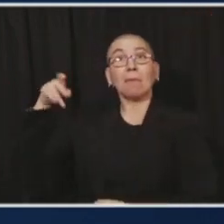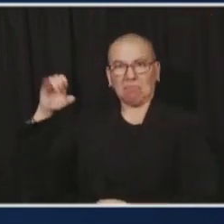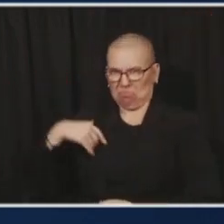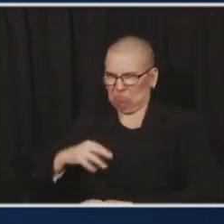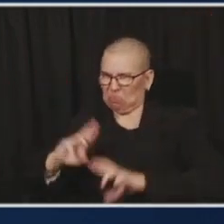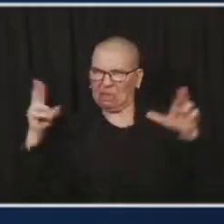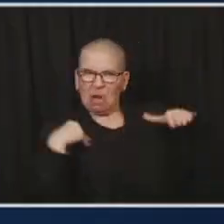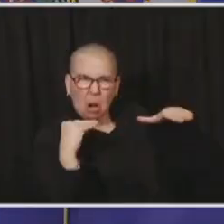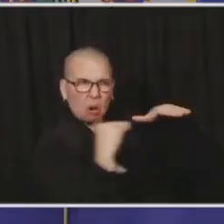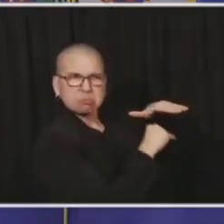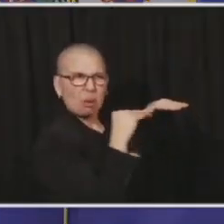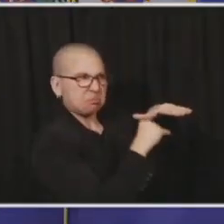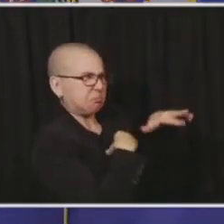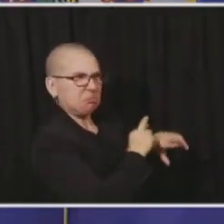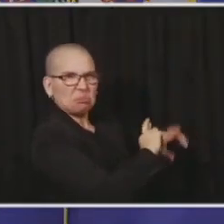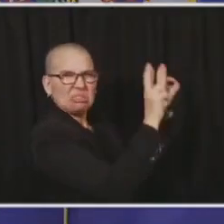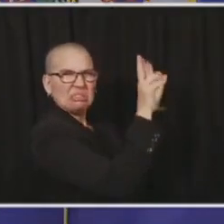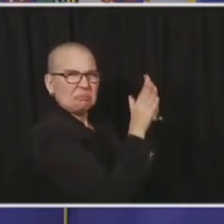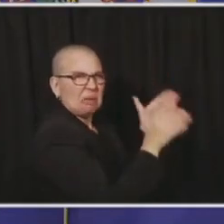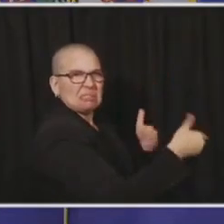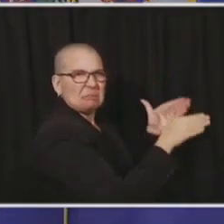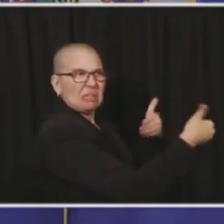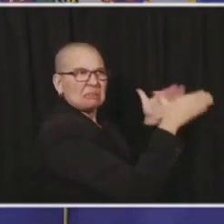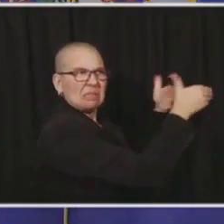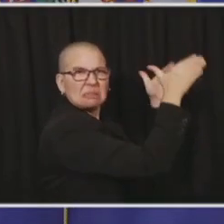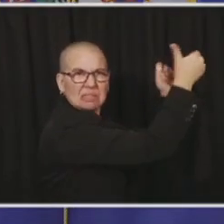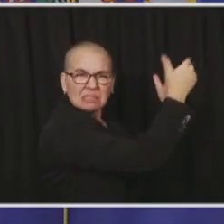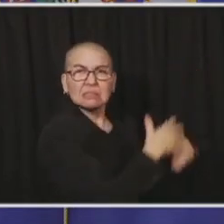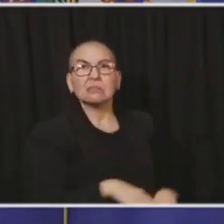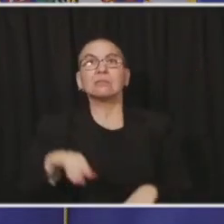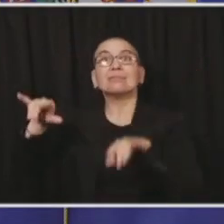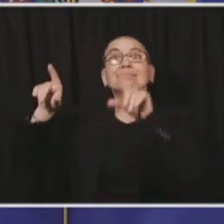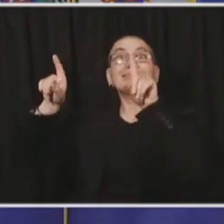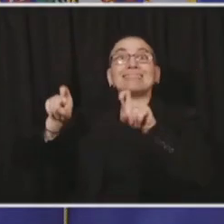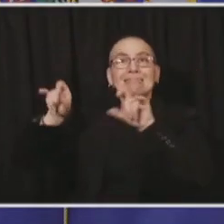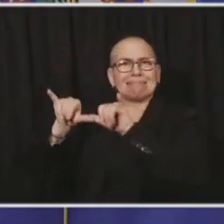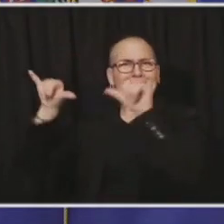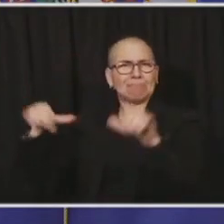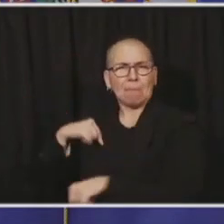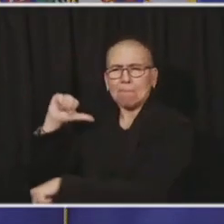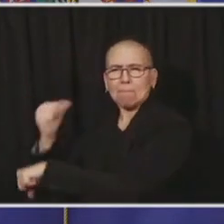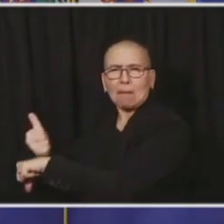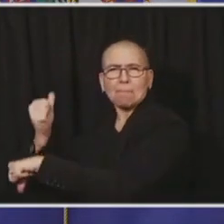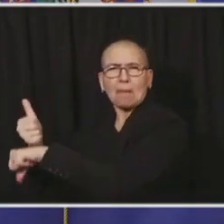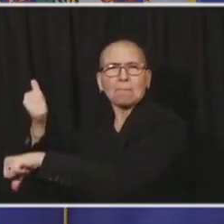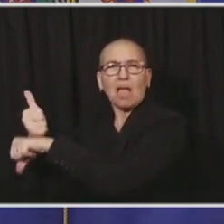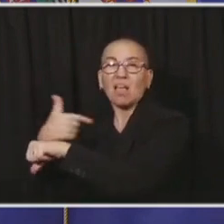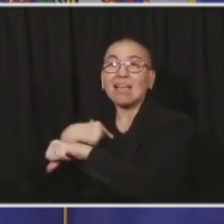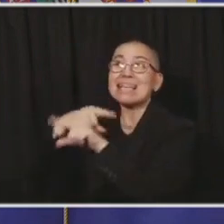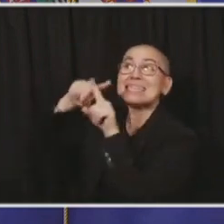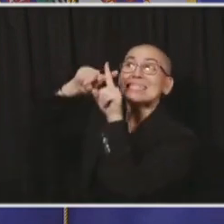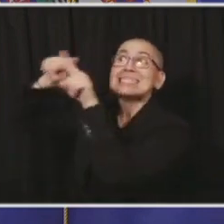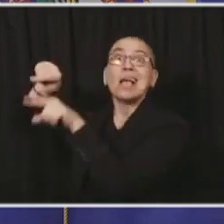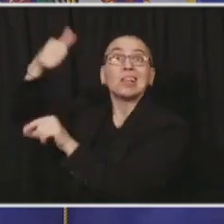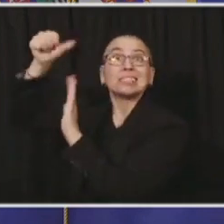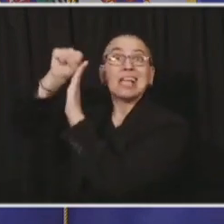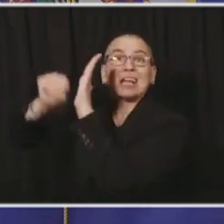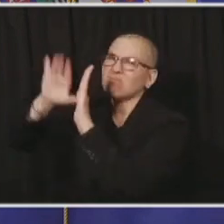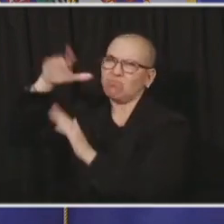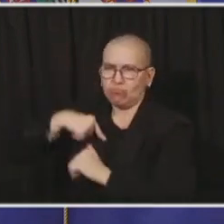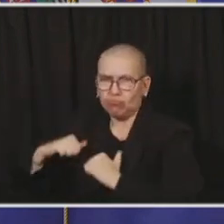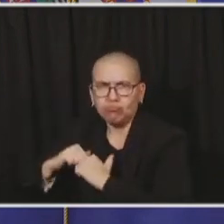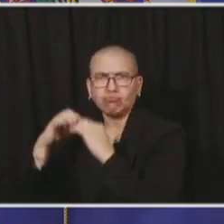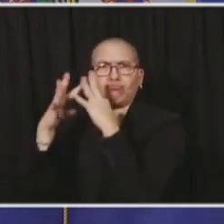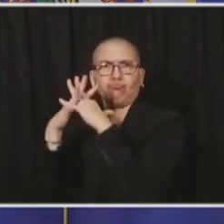system that was state owned and wasn't dependent on supply chains outside of the state of Minnesota so that we could track this virus.